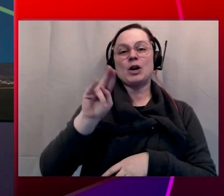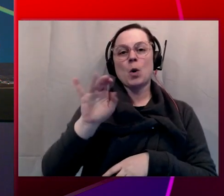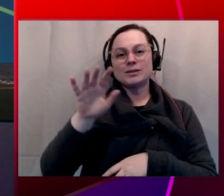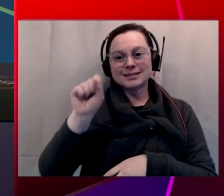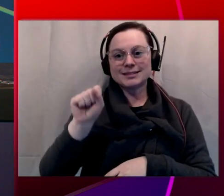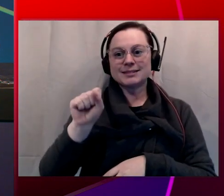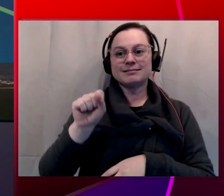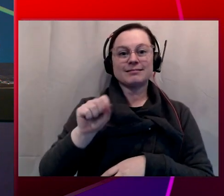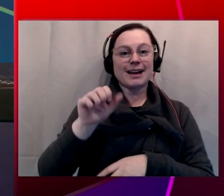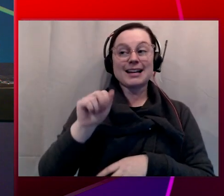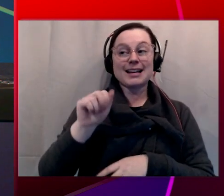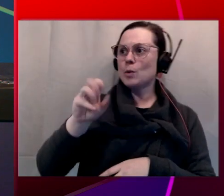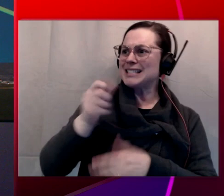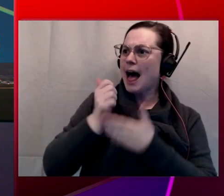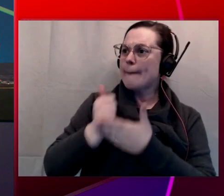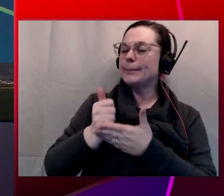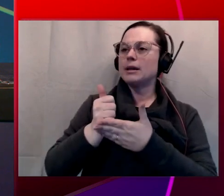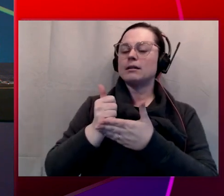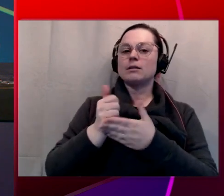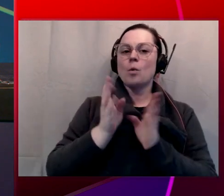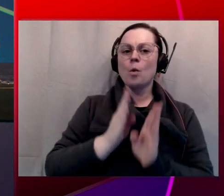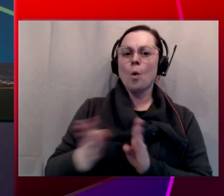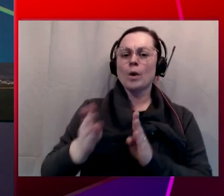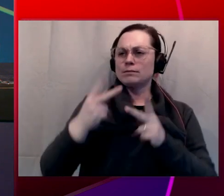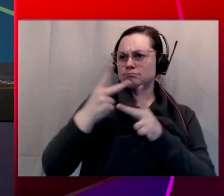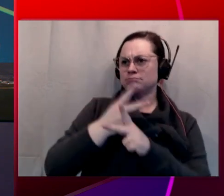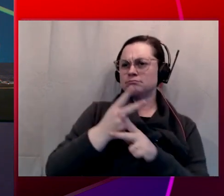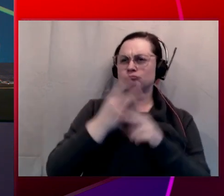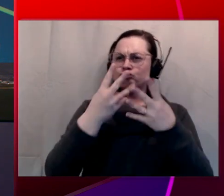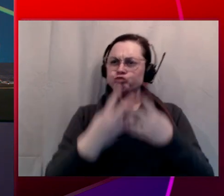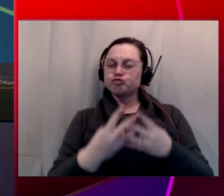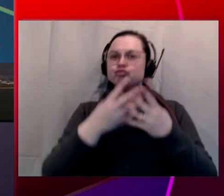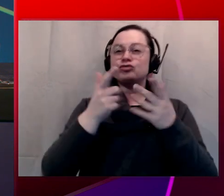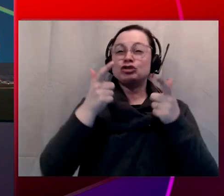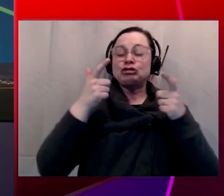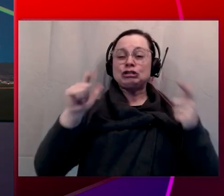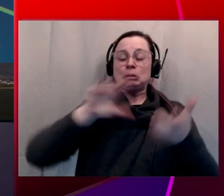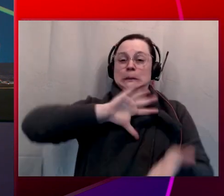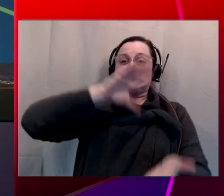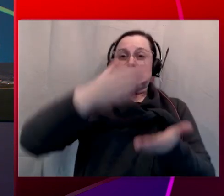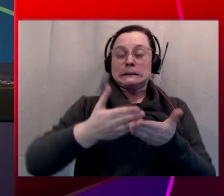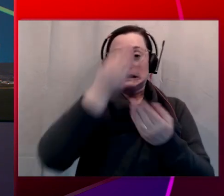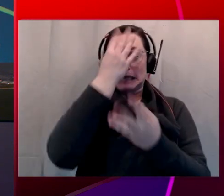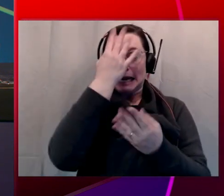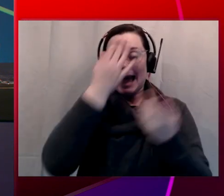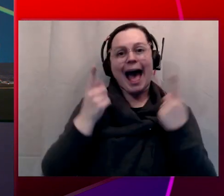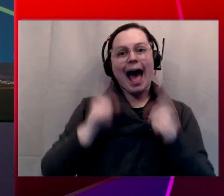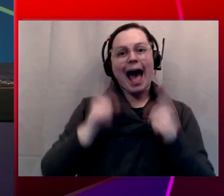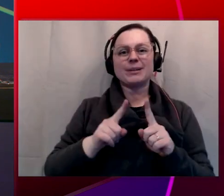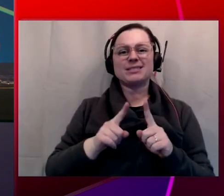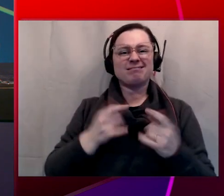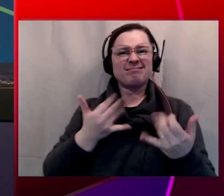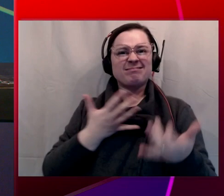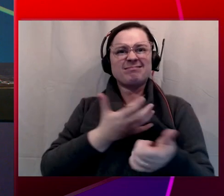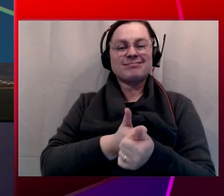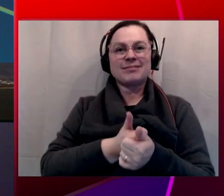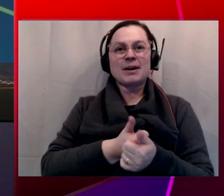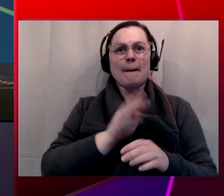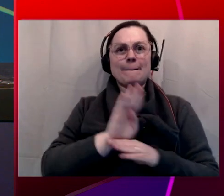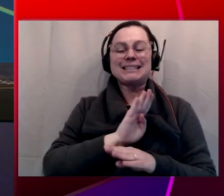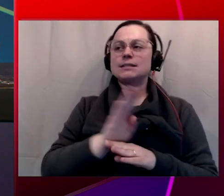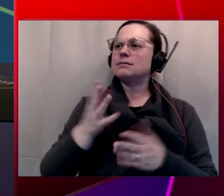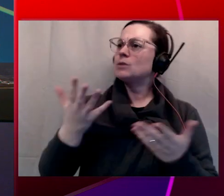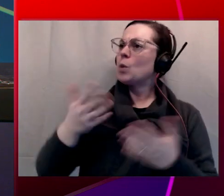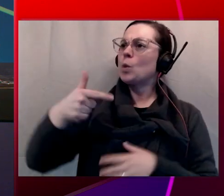to organize and make sense of the massive amounts of data that happened in a modern business. Tell us a little bit about what QuickSight